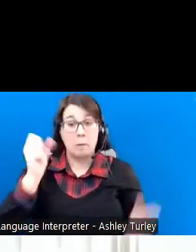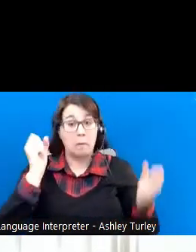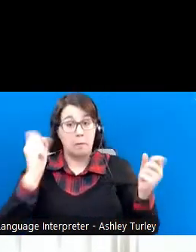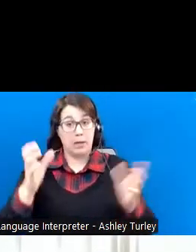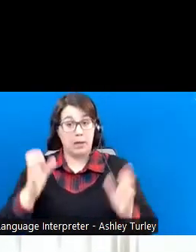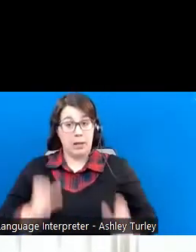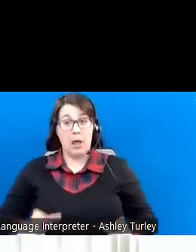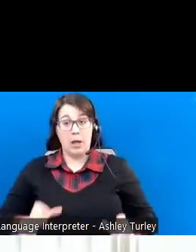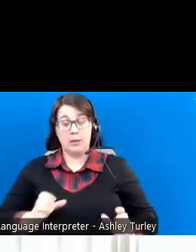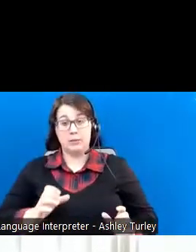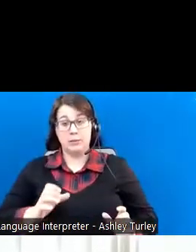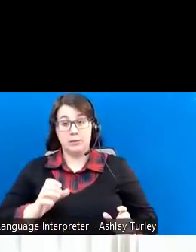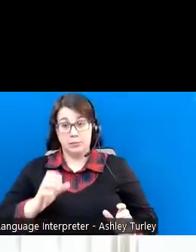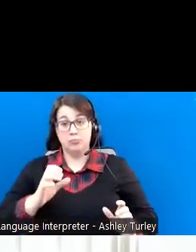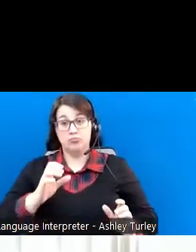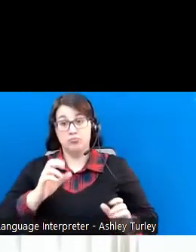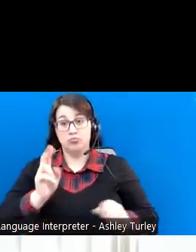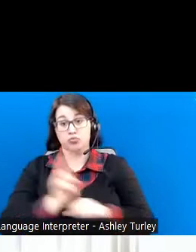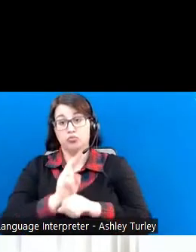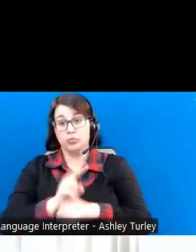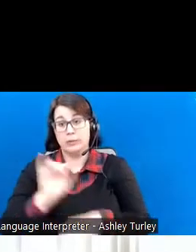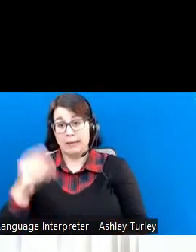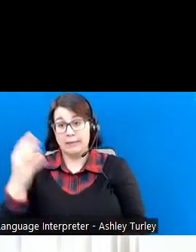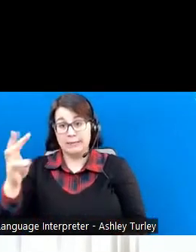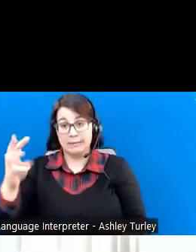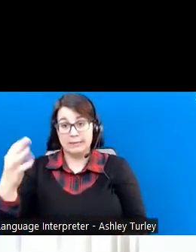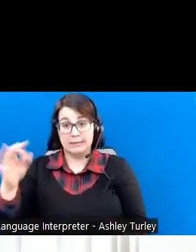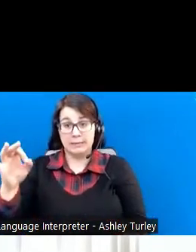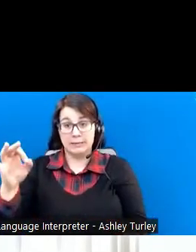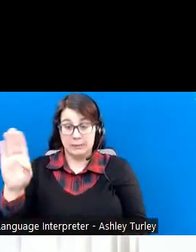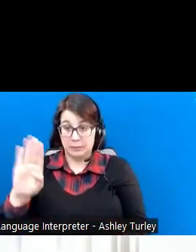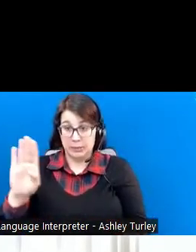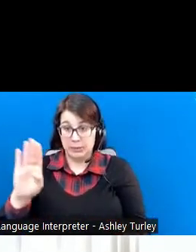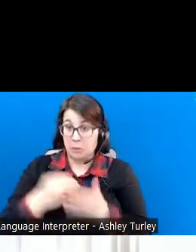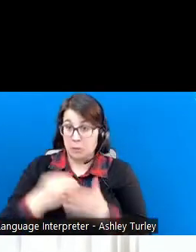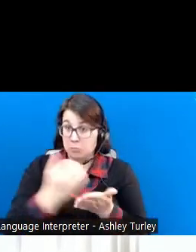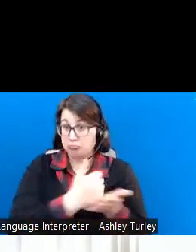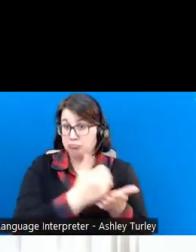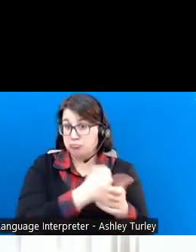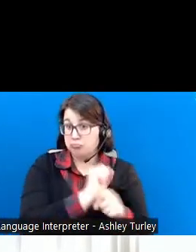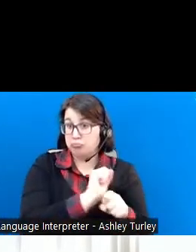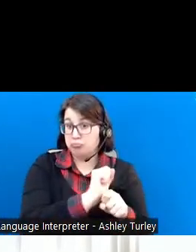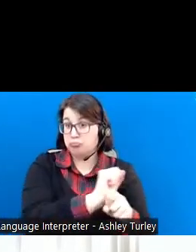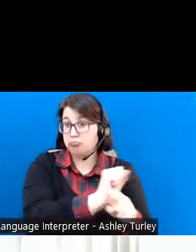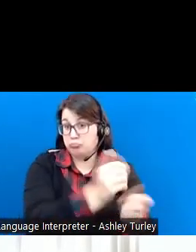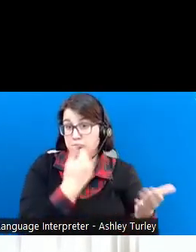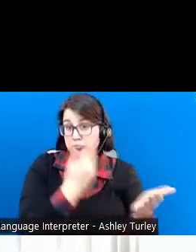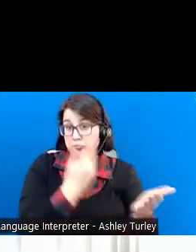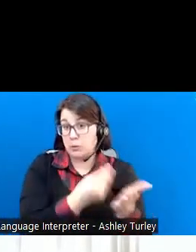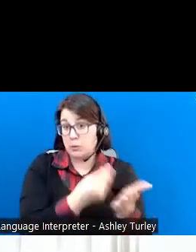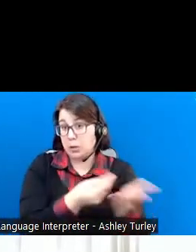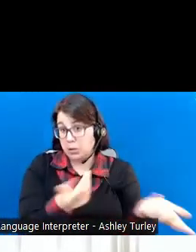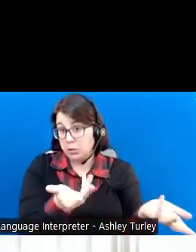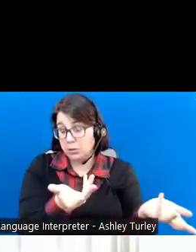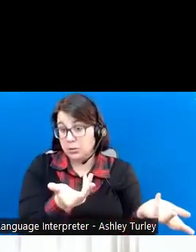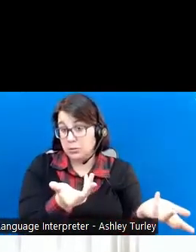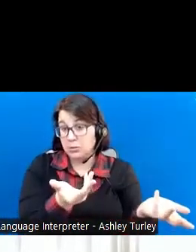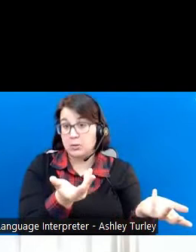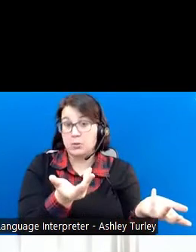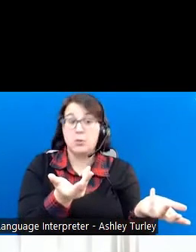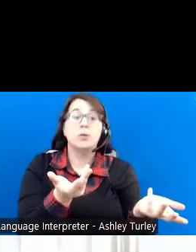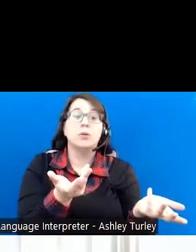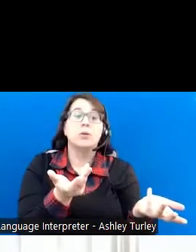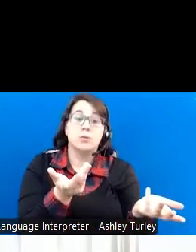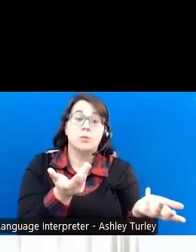who are on 1619B and making good money, being able to